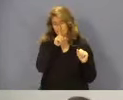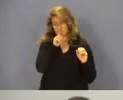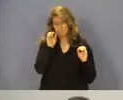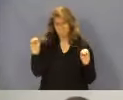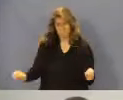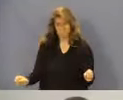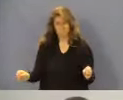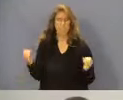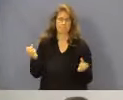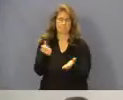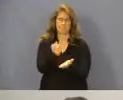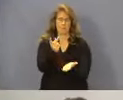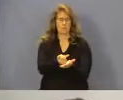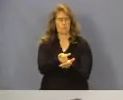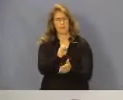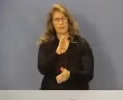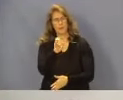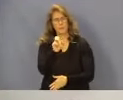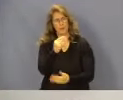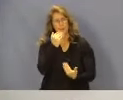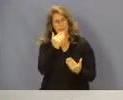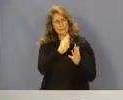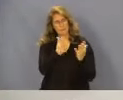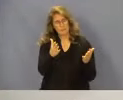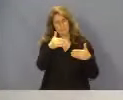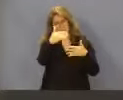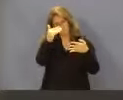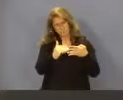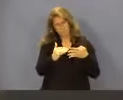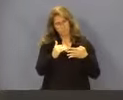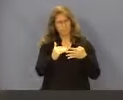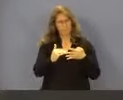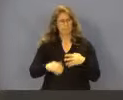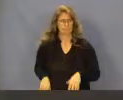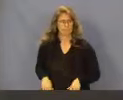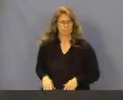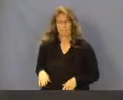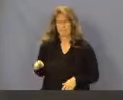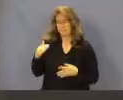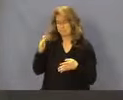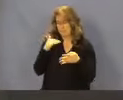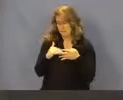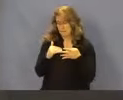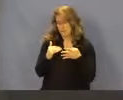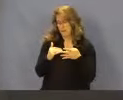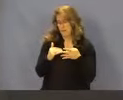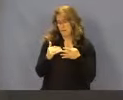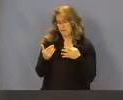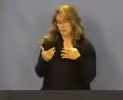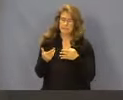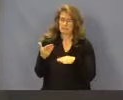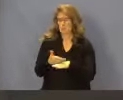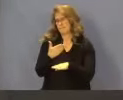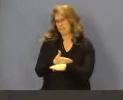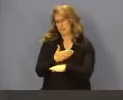Hearing none, it is approved, Brian. Thank you very much. You may proceed. Thank you, Mr. Chair. The next item is revised eligibility